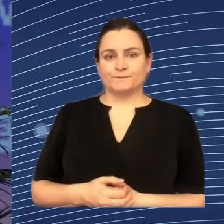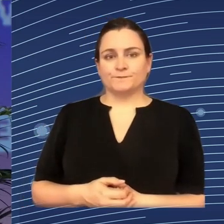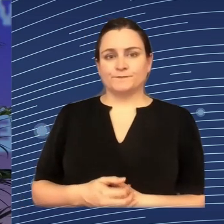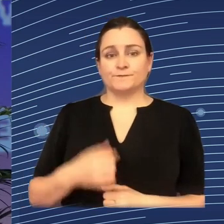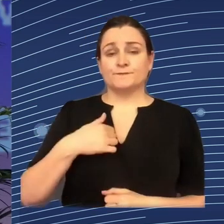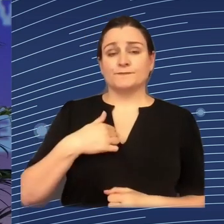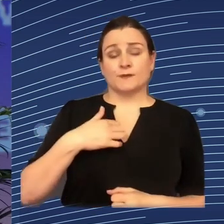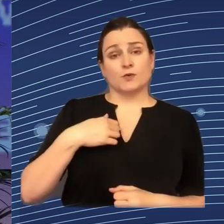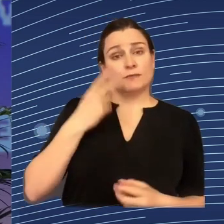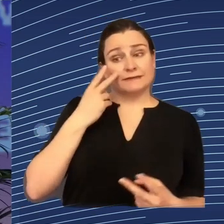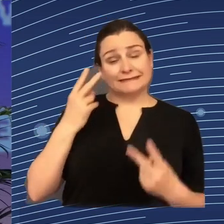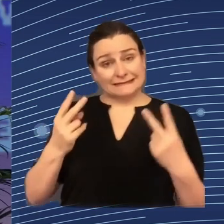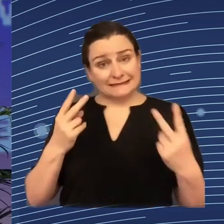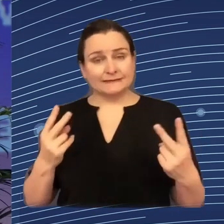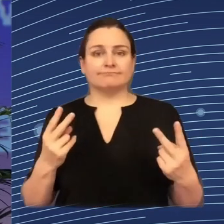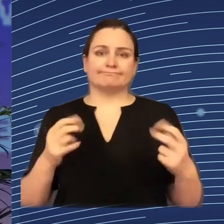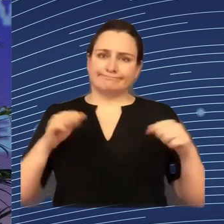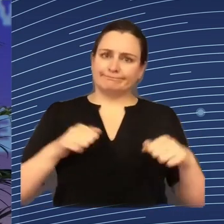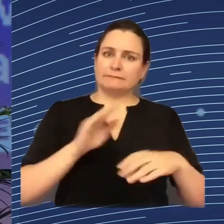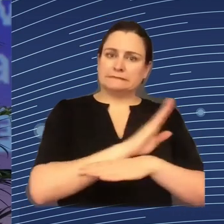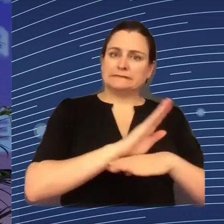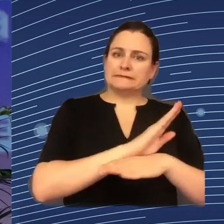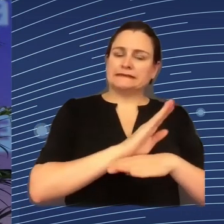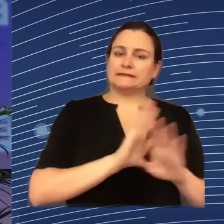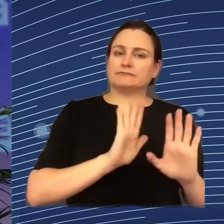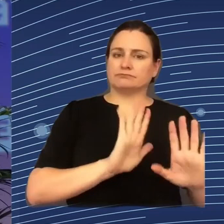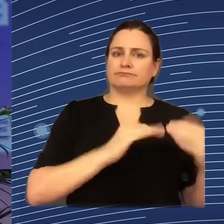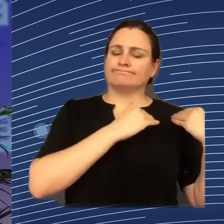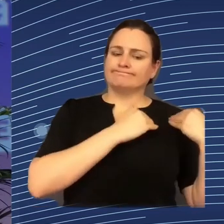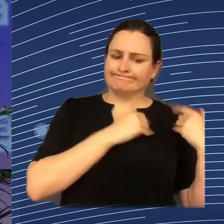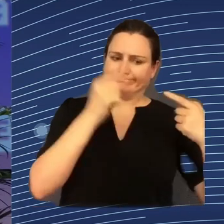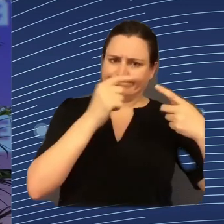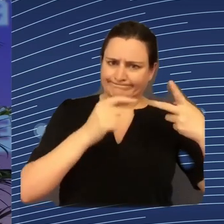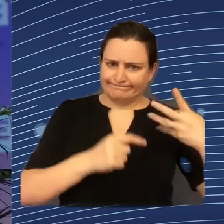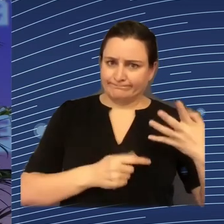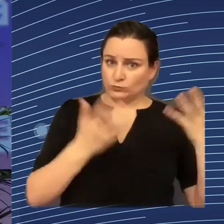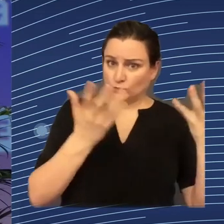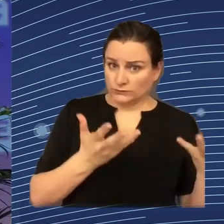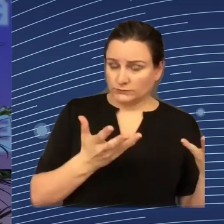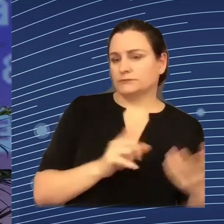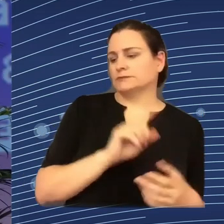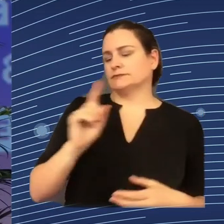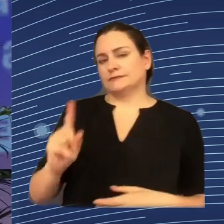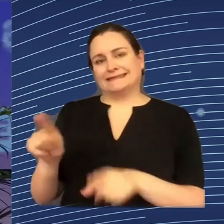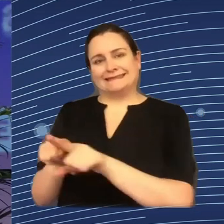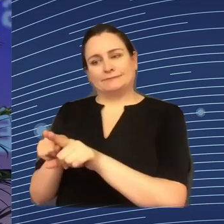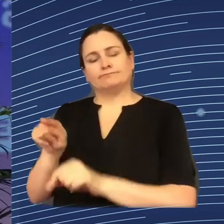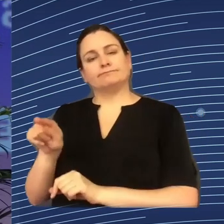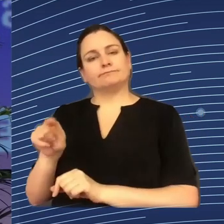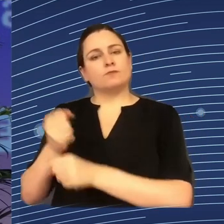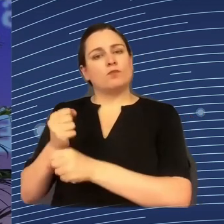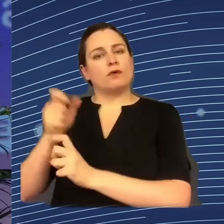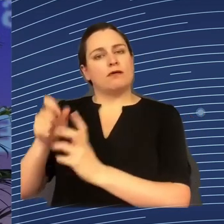what is legitimate on the employer side and what is also something to be taken into account from the workers' side. And,